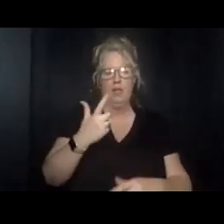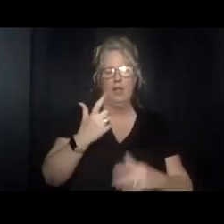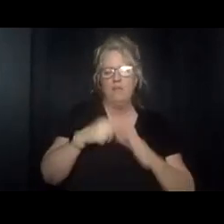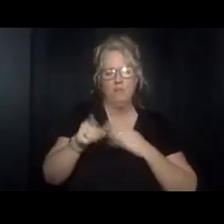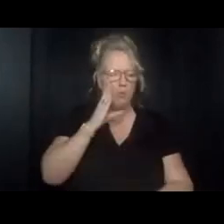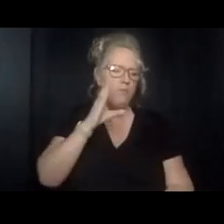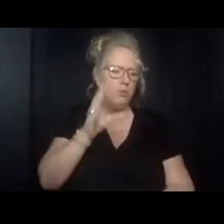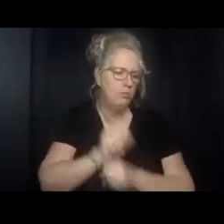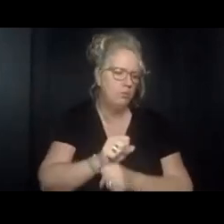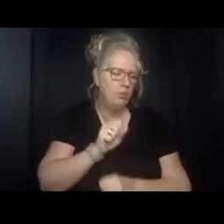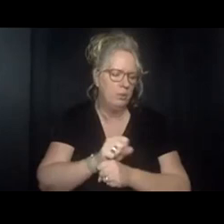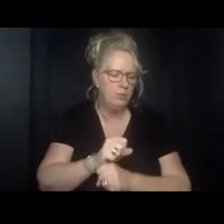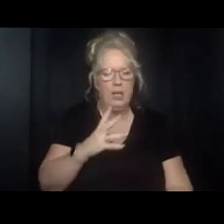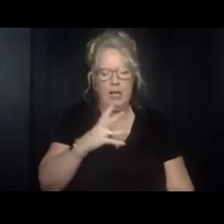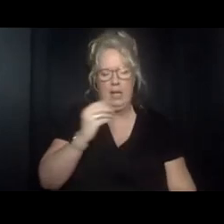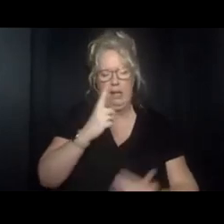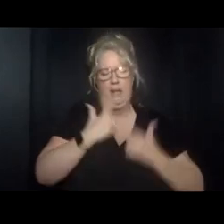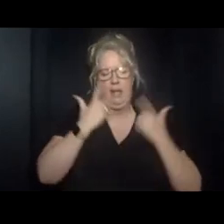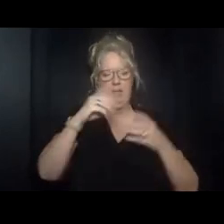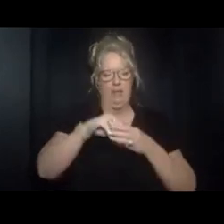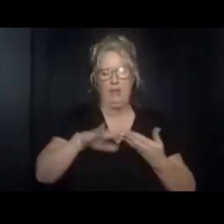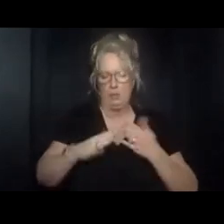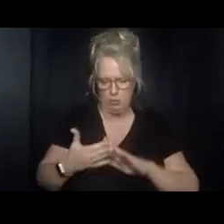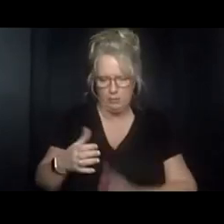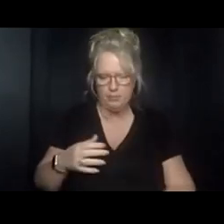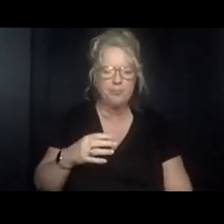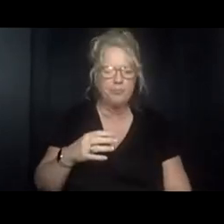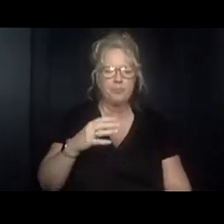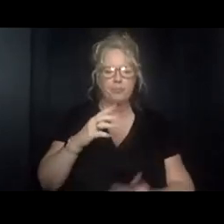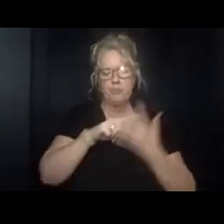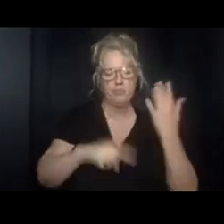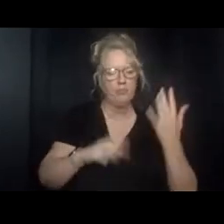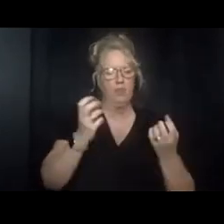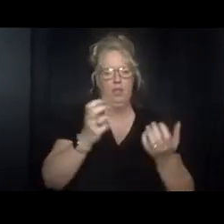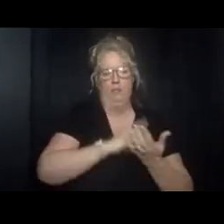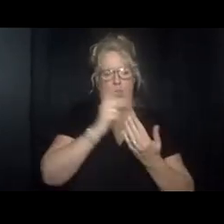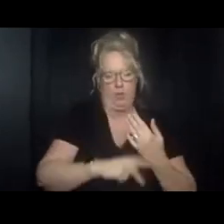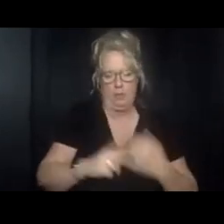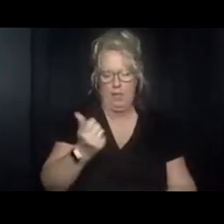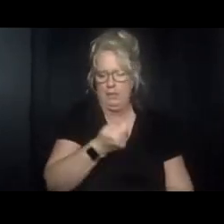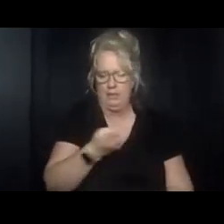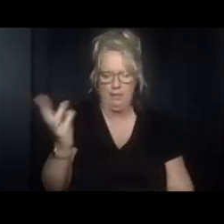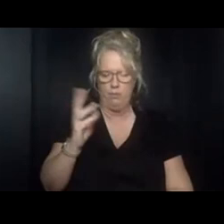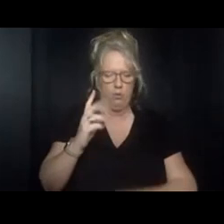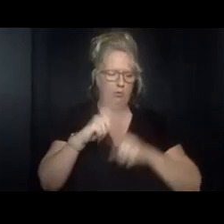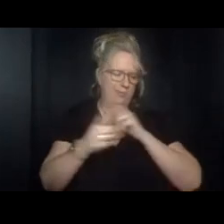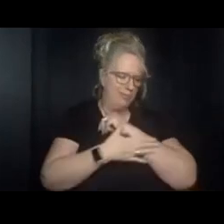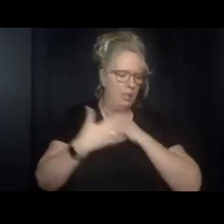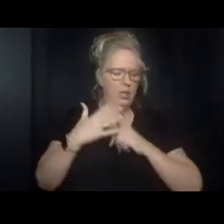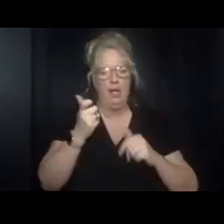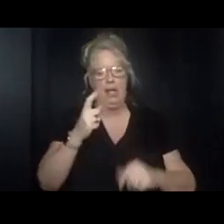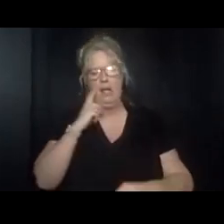future employment and life in the community these programs have been implemented in several counties in washington and oregon